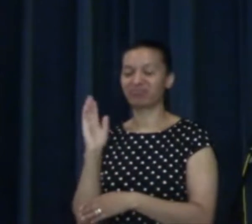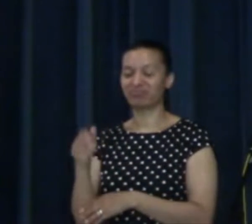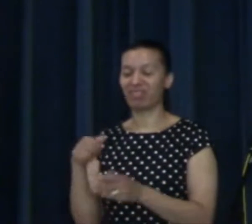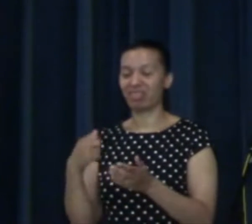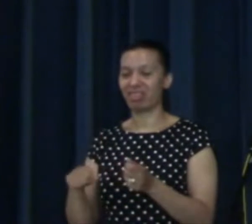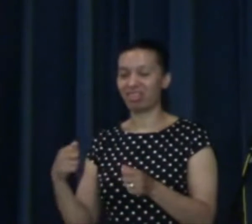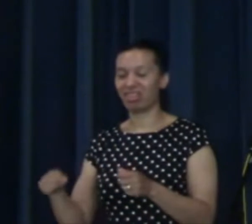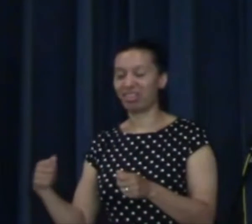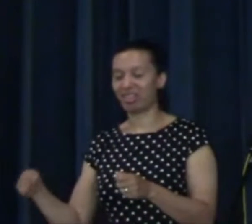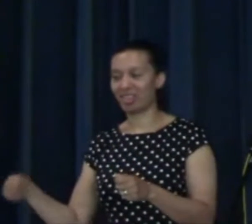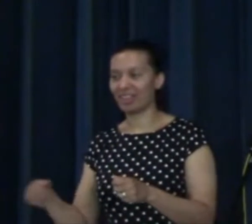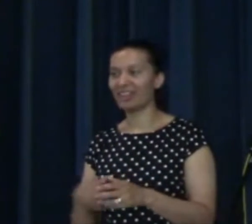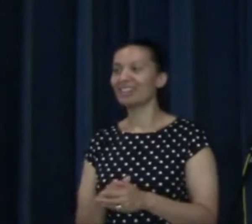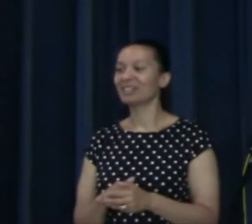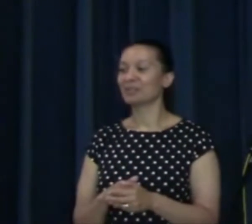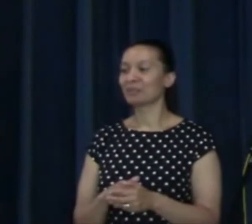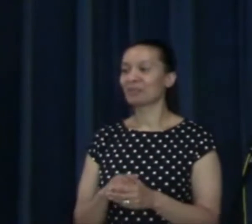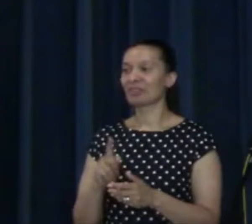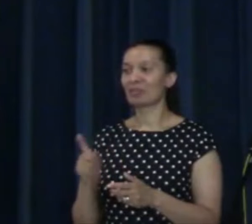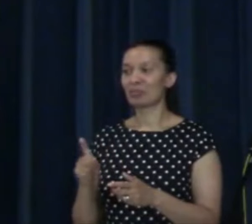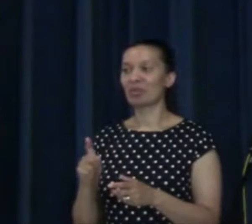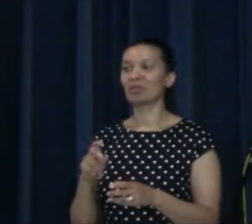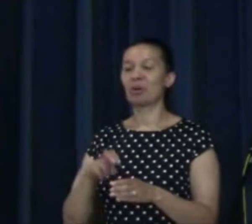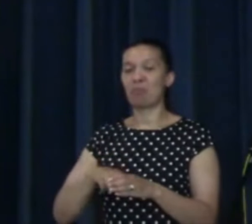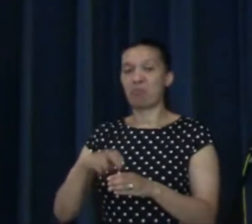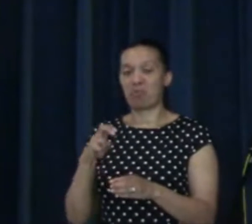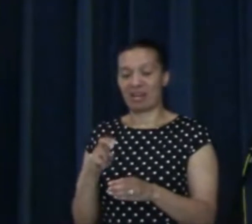out a few bits this morning.